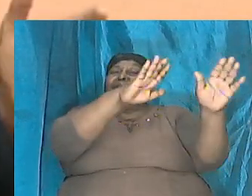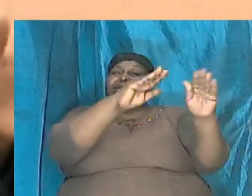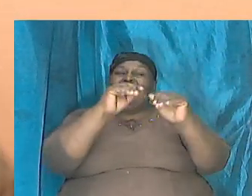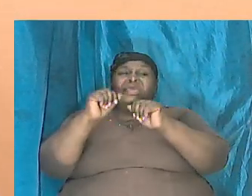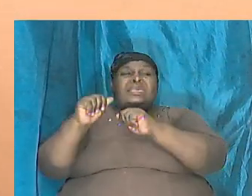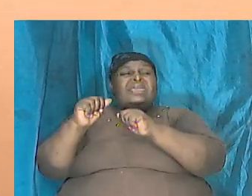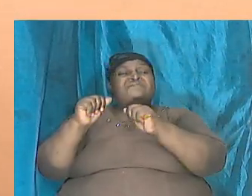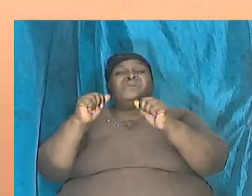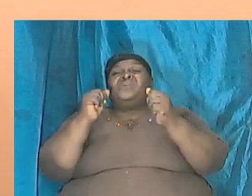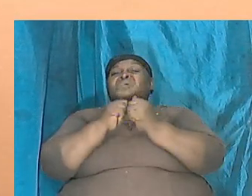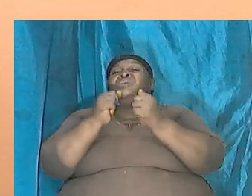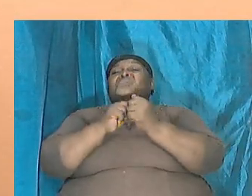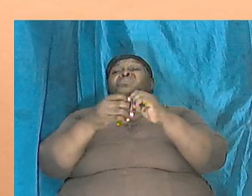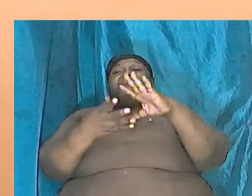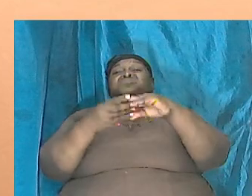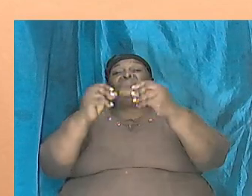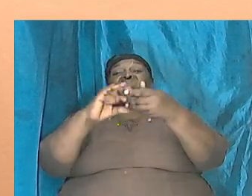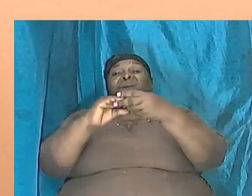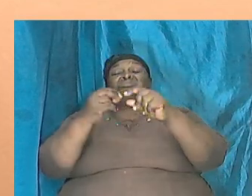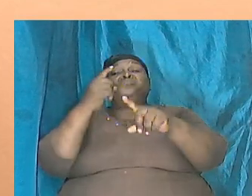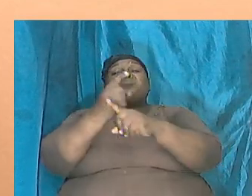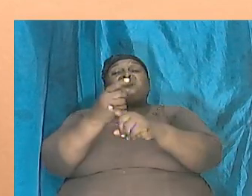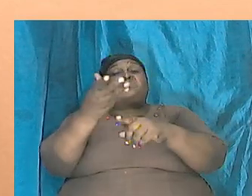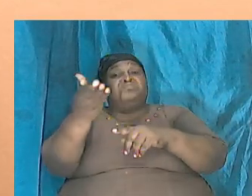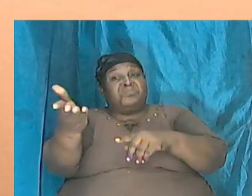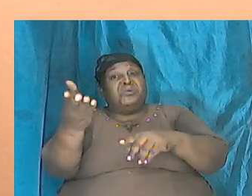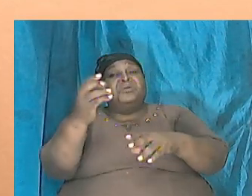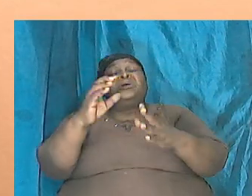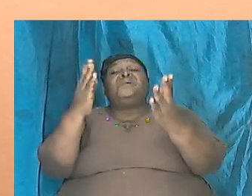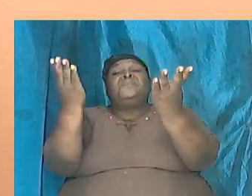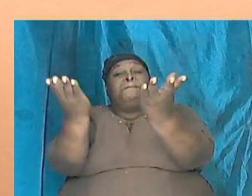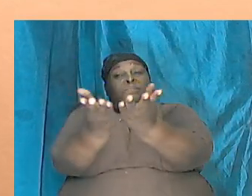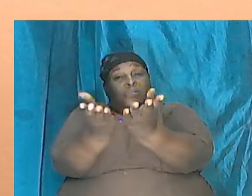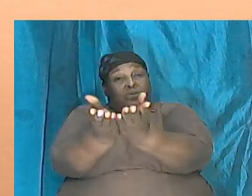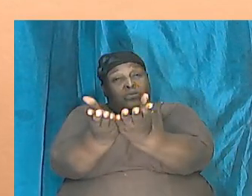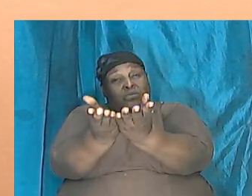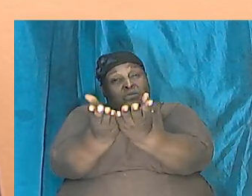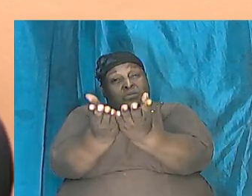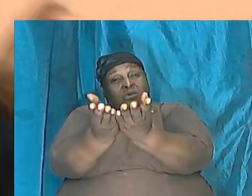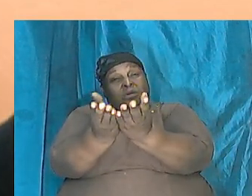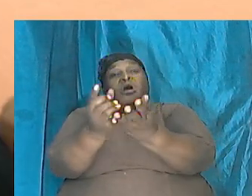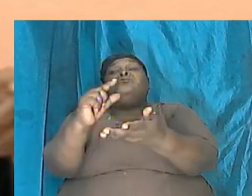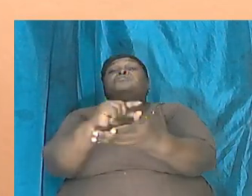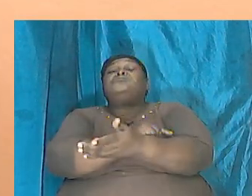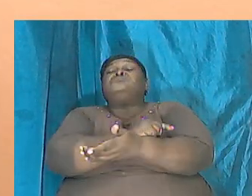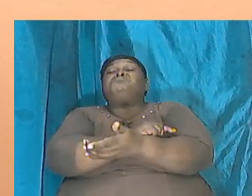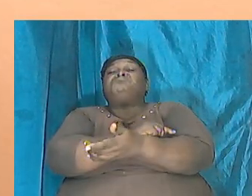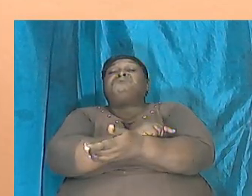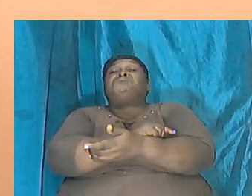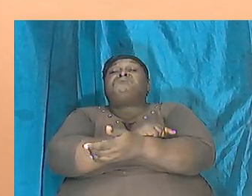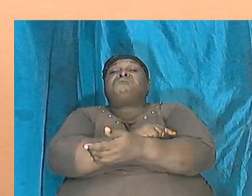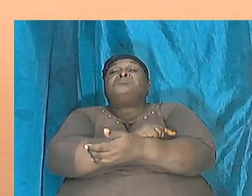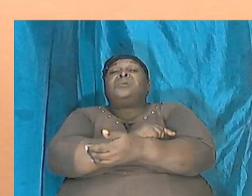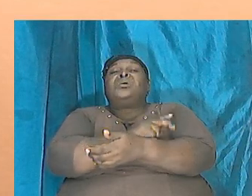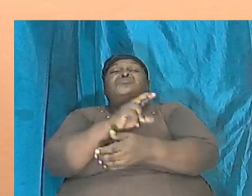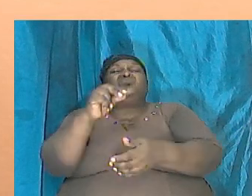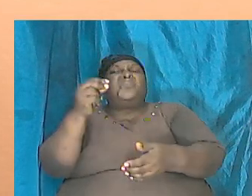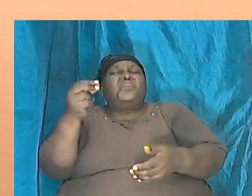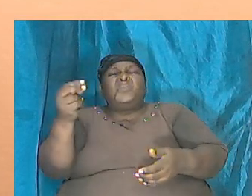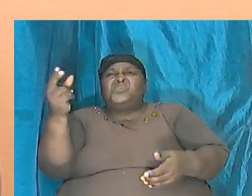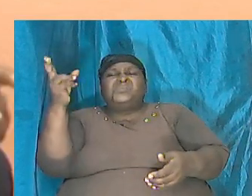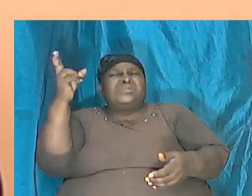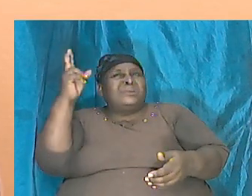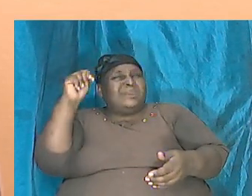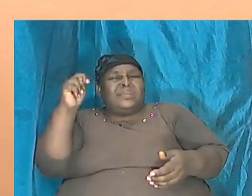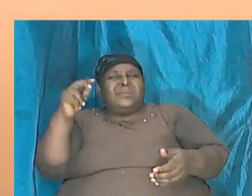and it is right there in the book of Genesis and we therefore do not need scientists